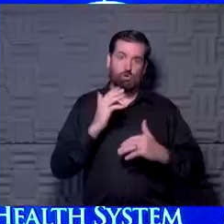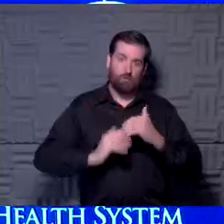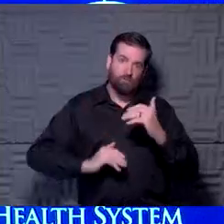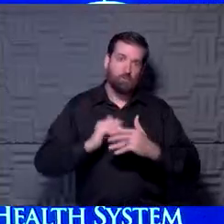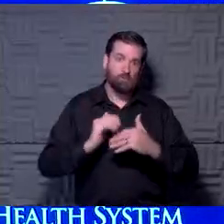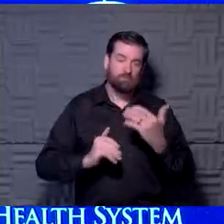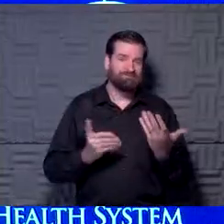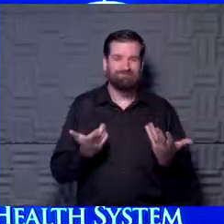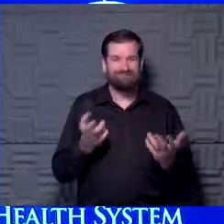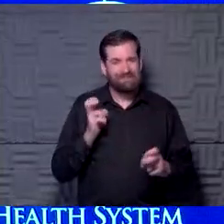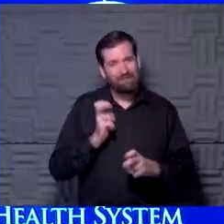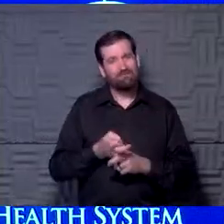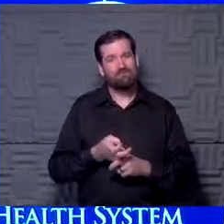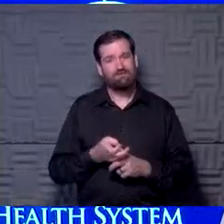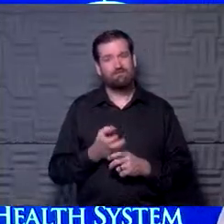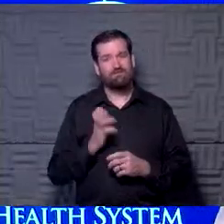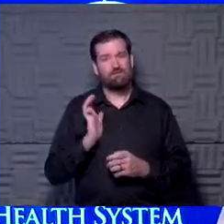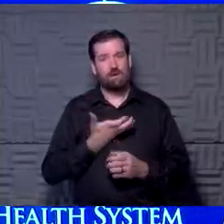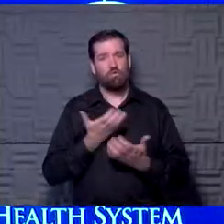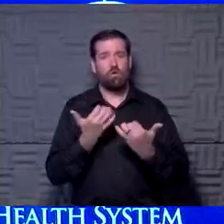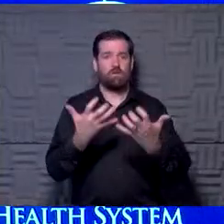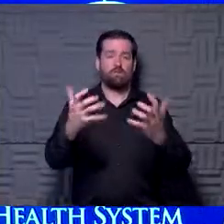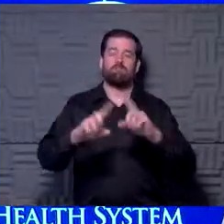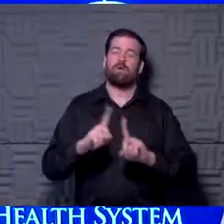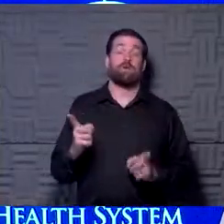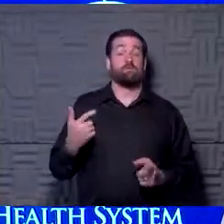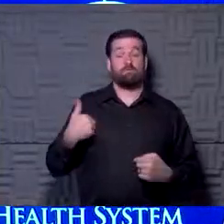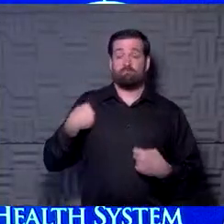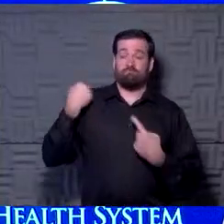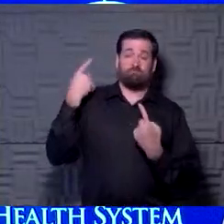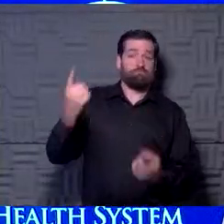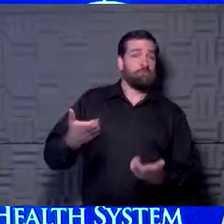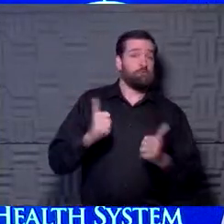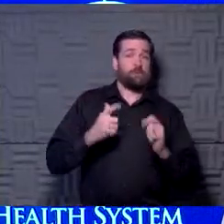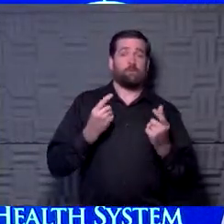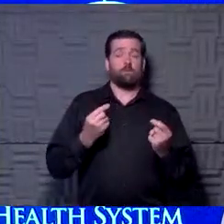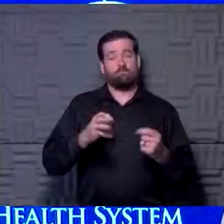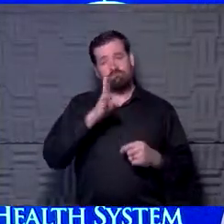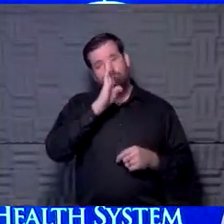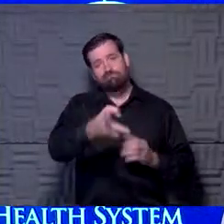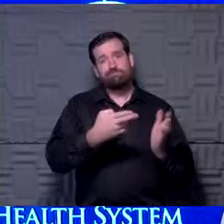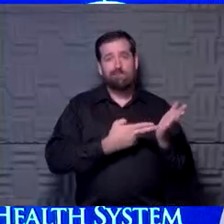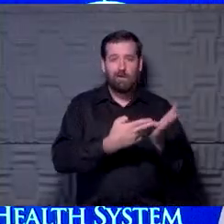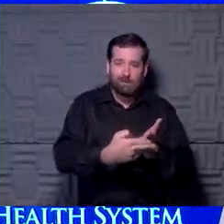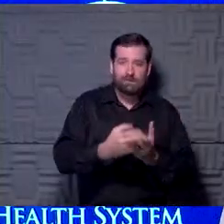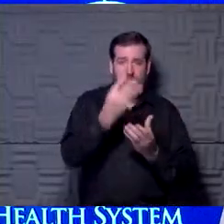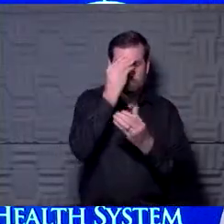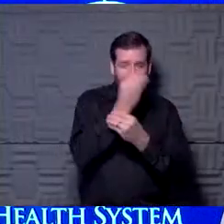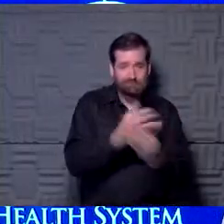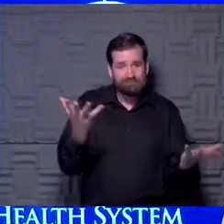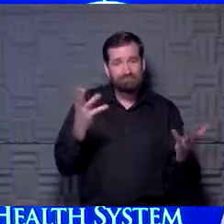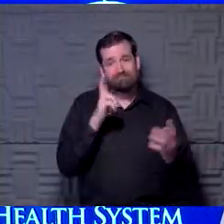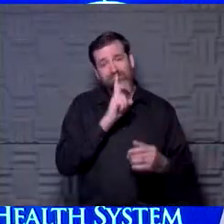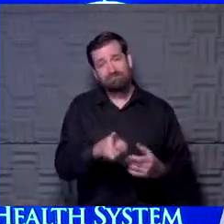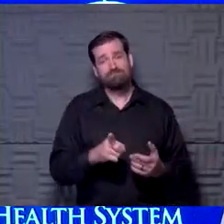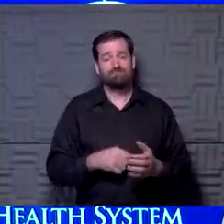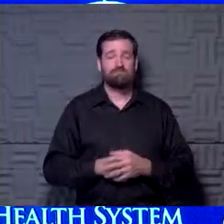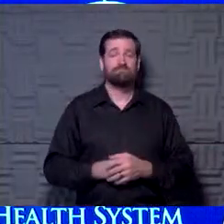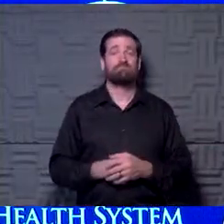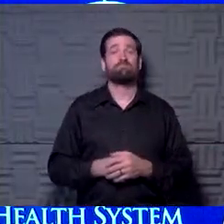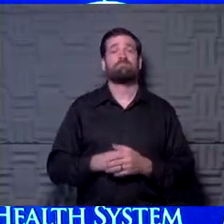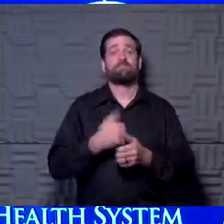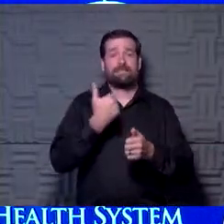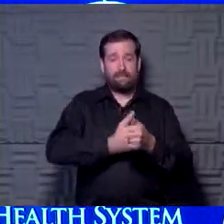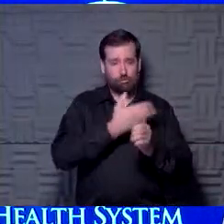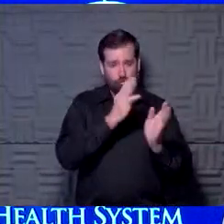to our program. On the other hand, part of what we've always tried to do on this program is to be honest, to tell the truth, and let you know where it is, and then each